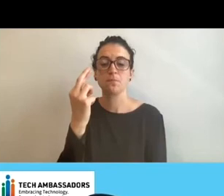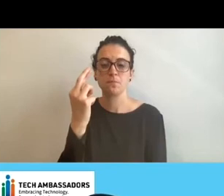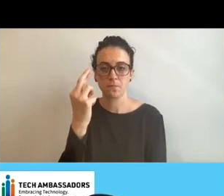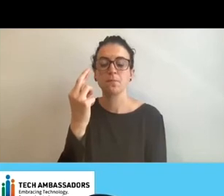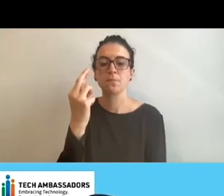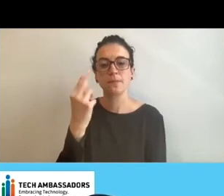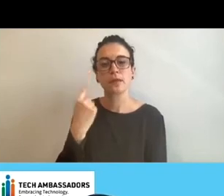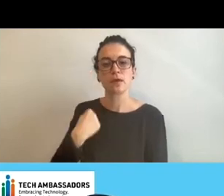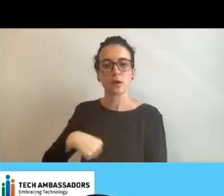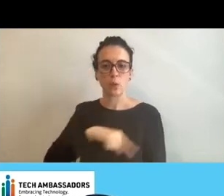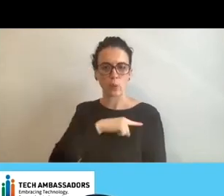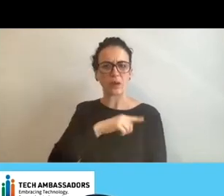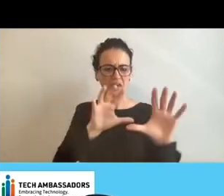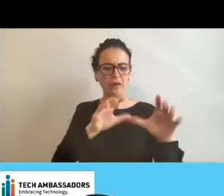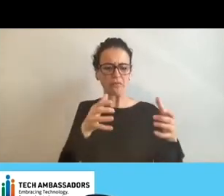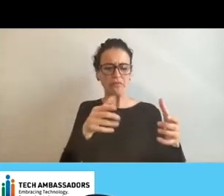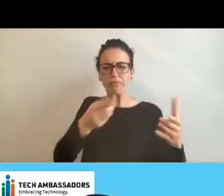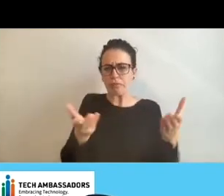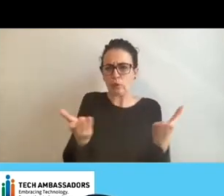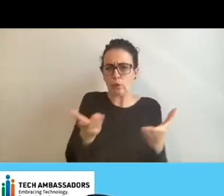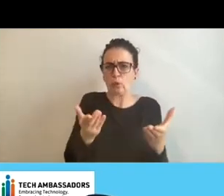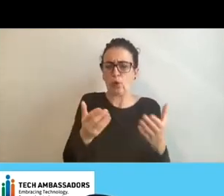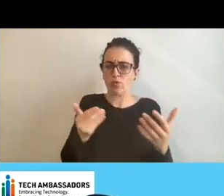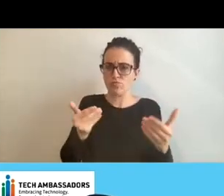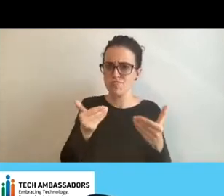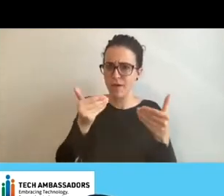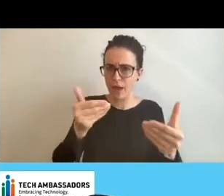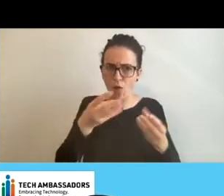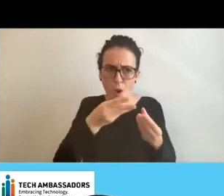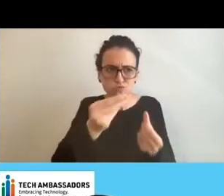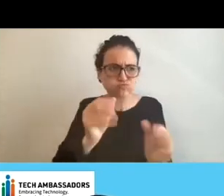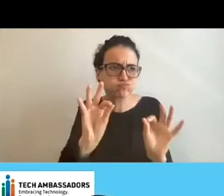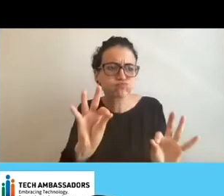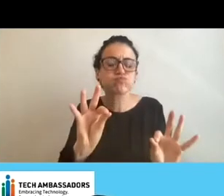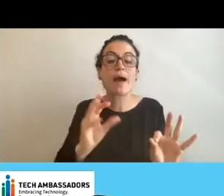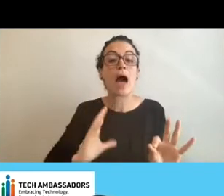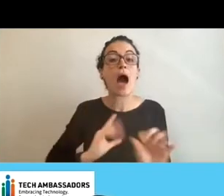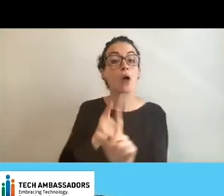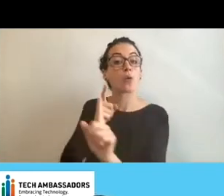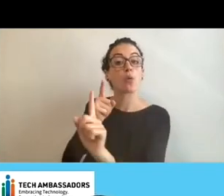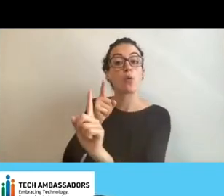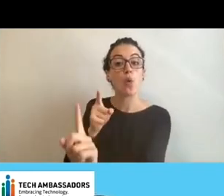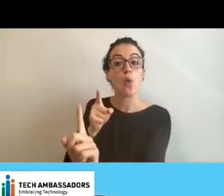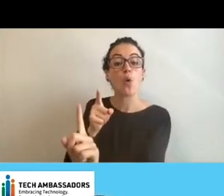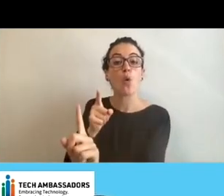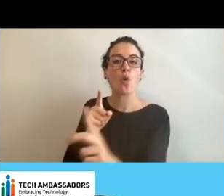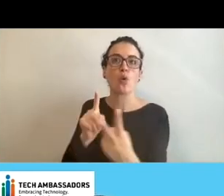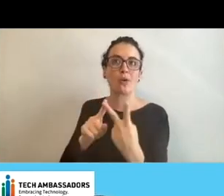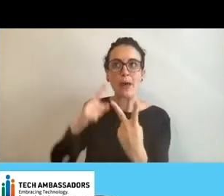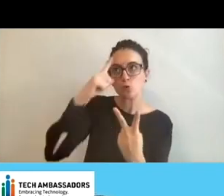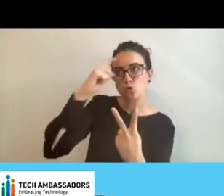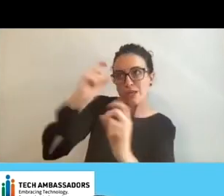we all get along so well is because we all have the same goals and dreams and